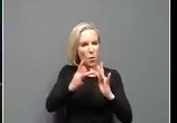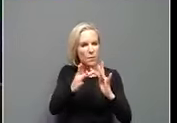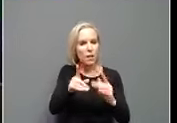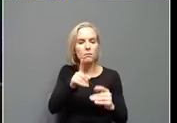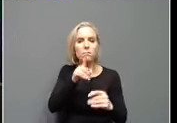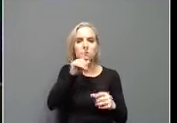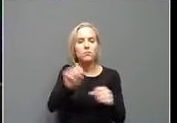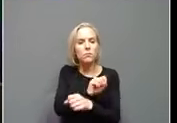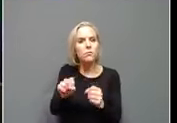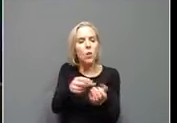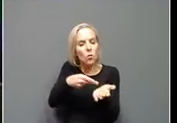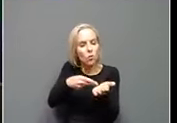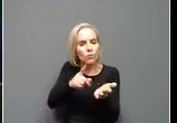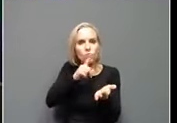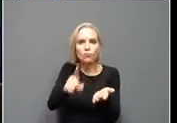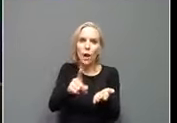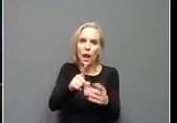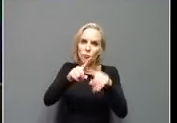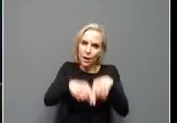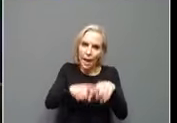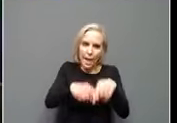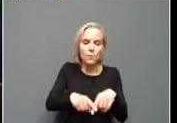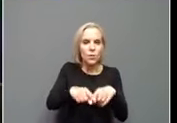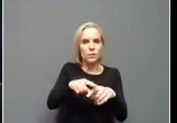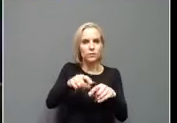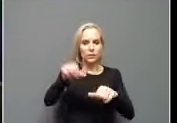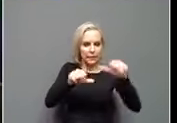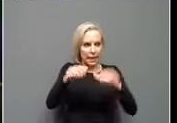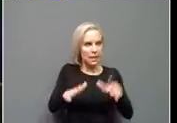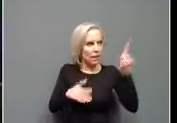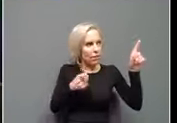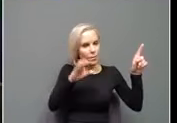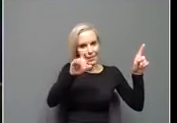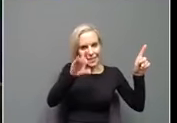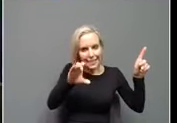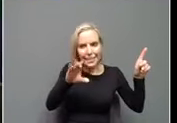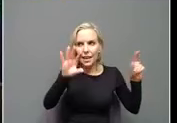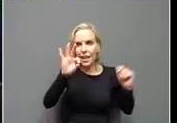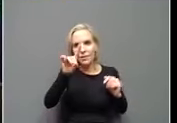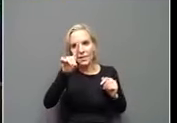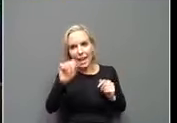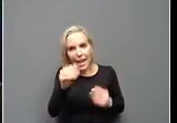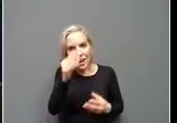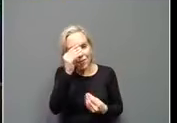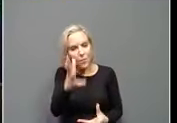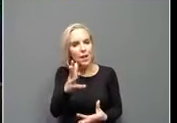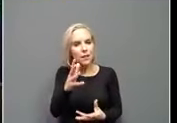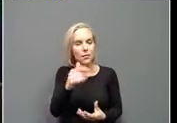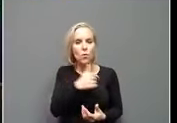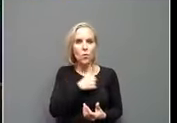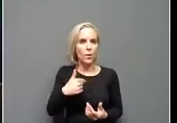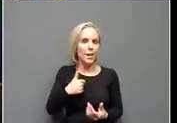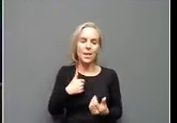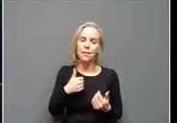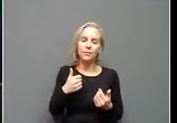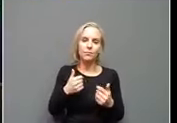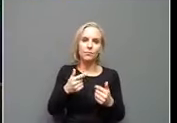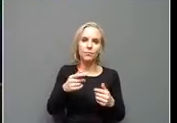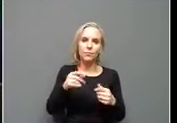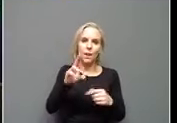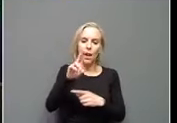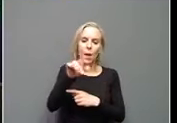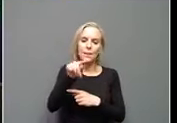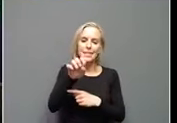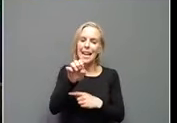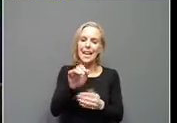information that is reliable from the CDC and the FDA. And we update that as often as important changes